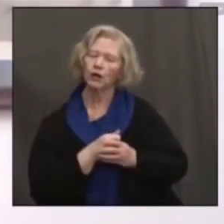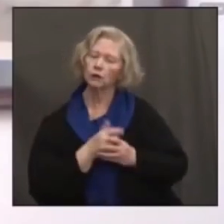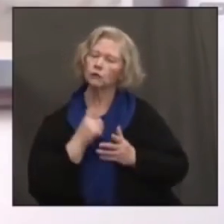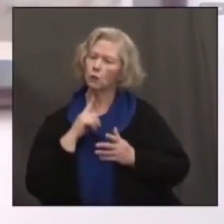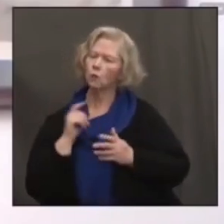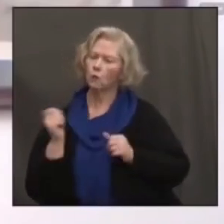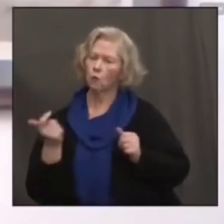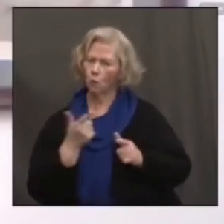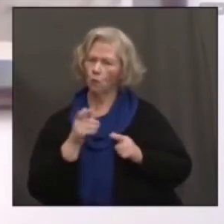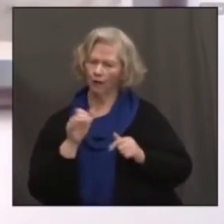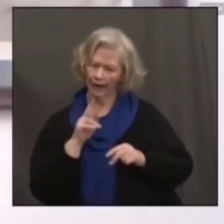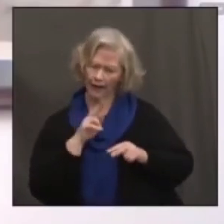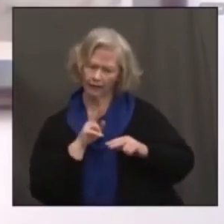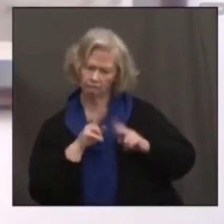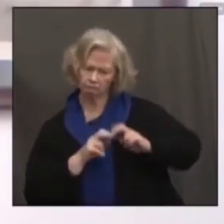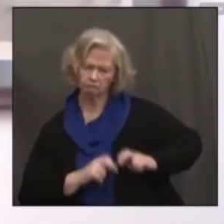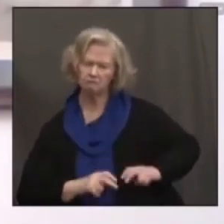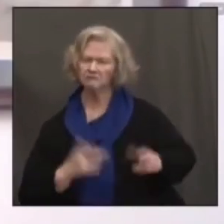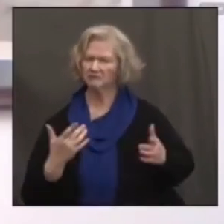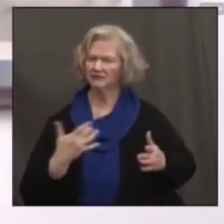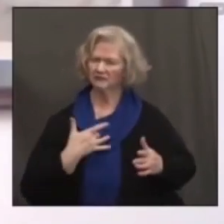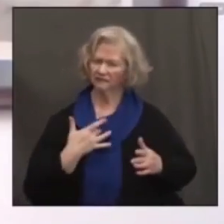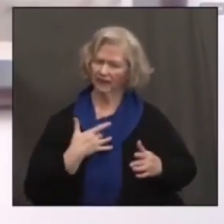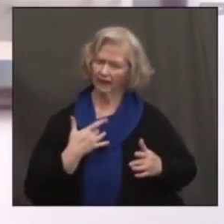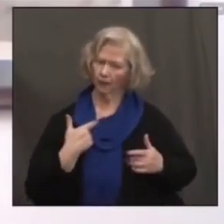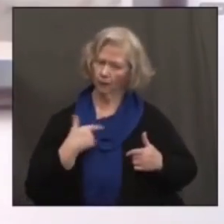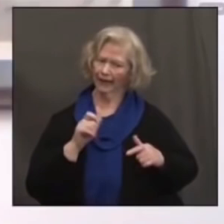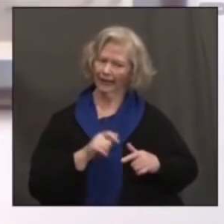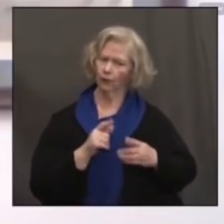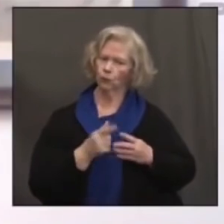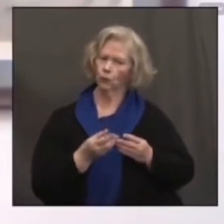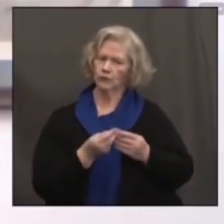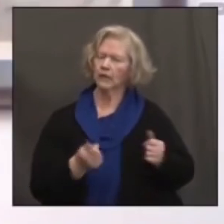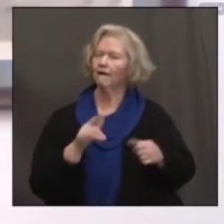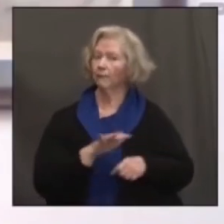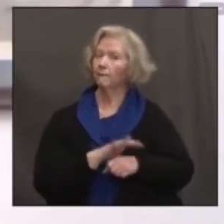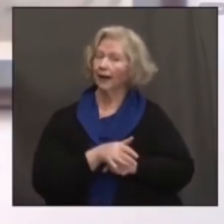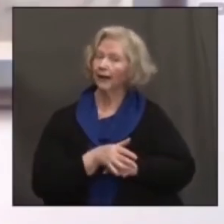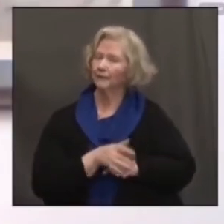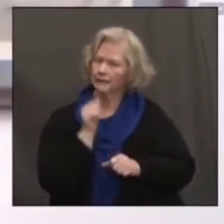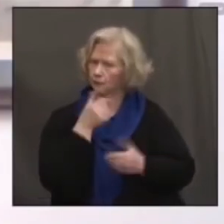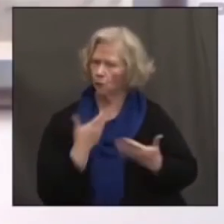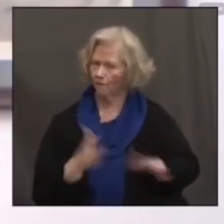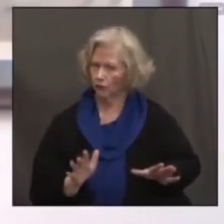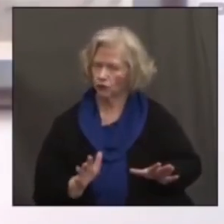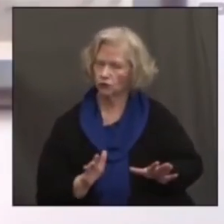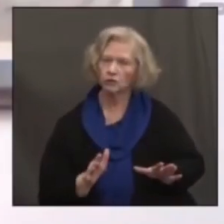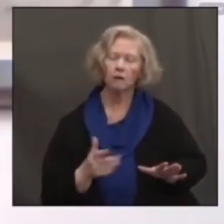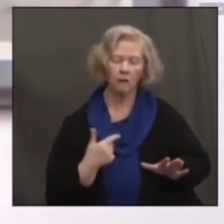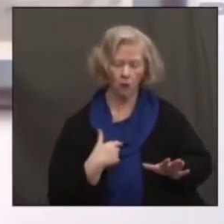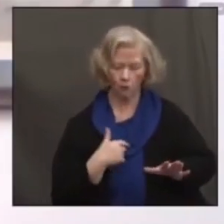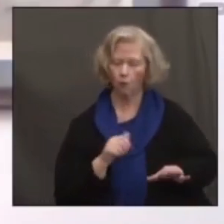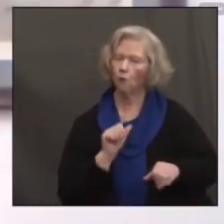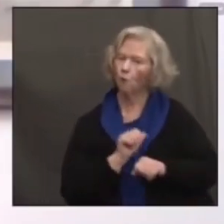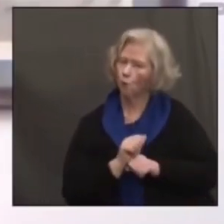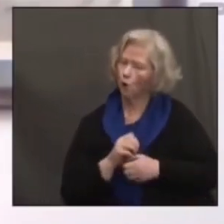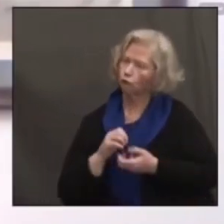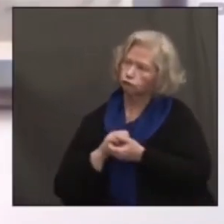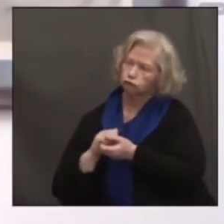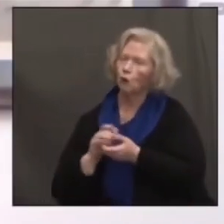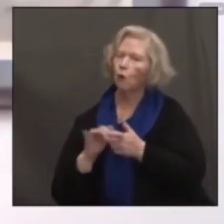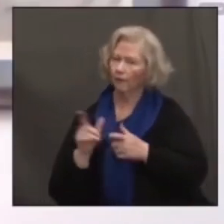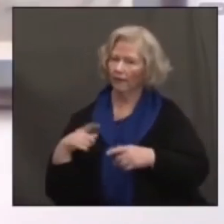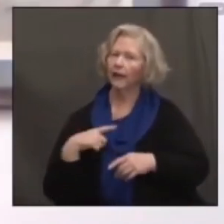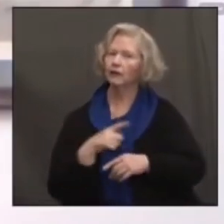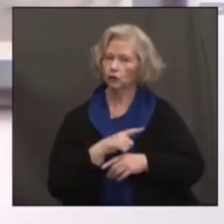address this pandemic as we still go through it. But we're going to work very closely with the legislative leaders on that front.